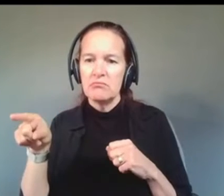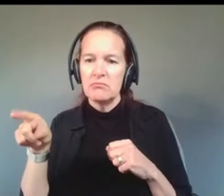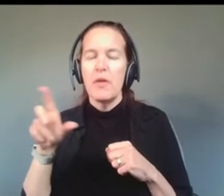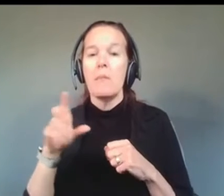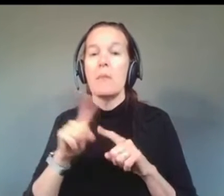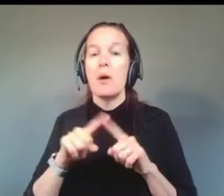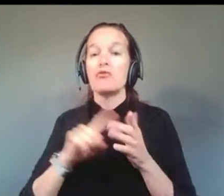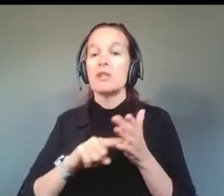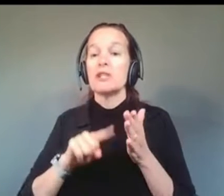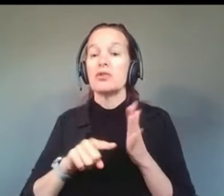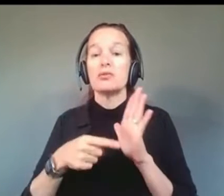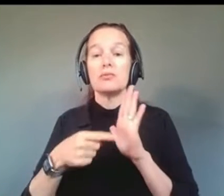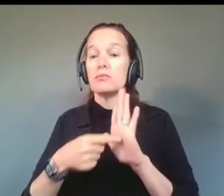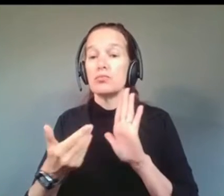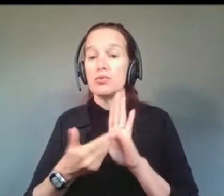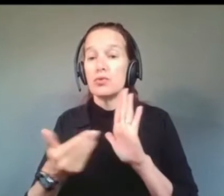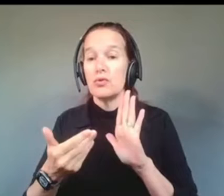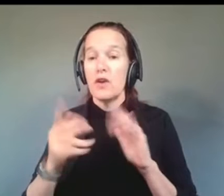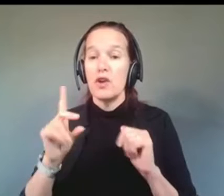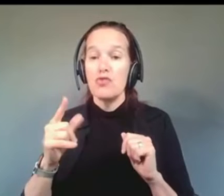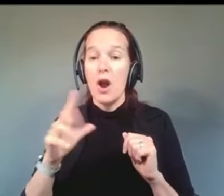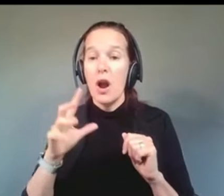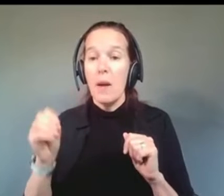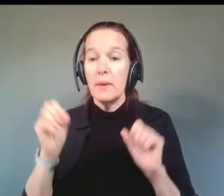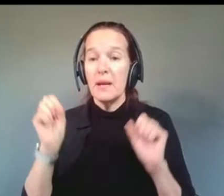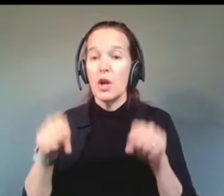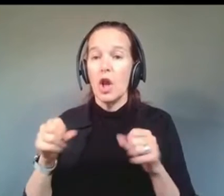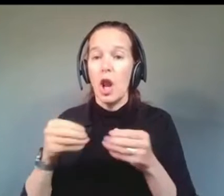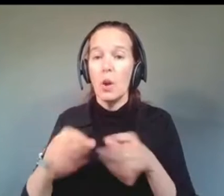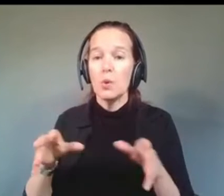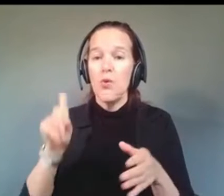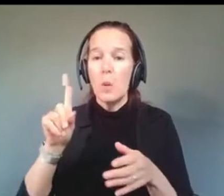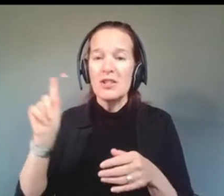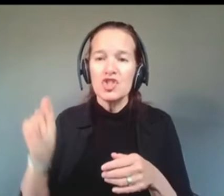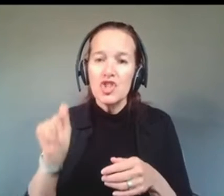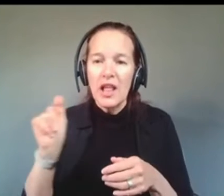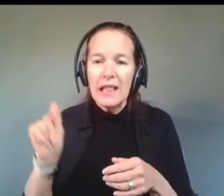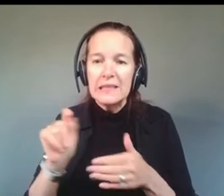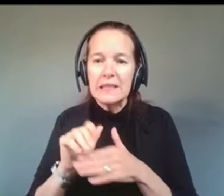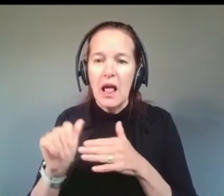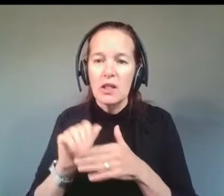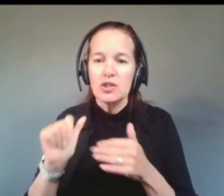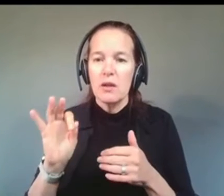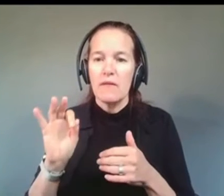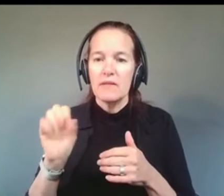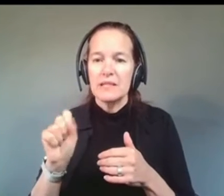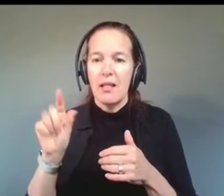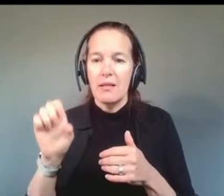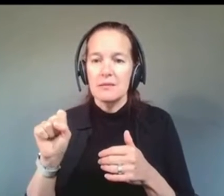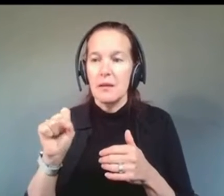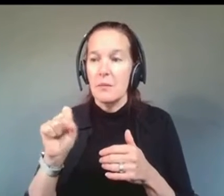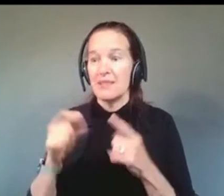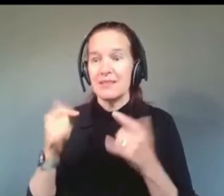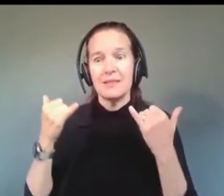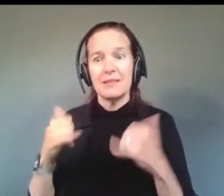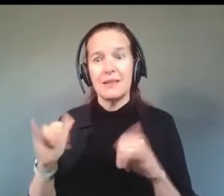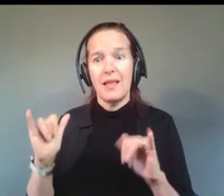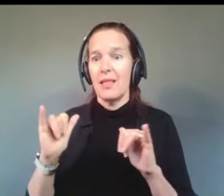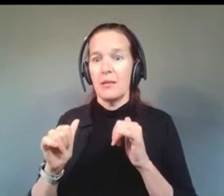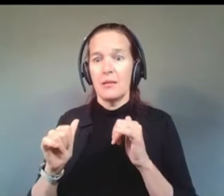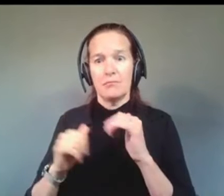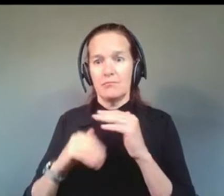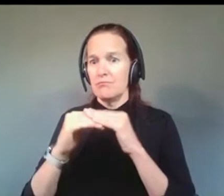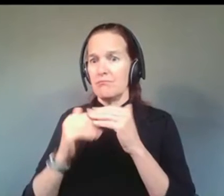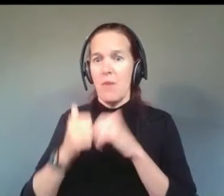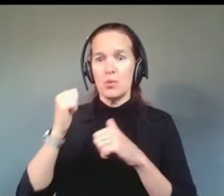that drug companies could lose $1 trillion in sales and still be the most profitable industry.